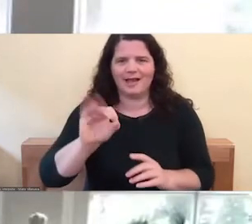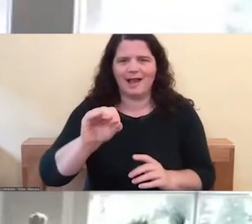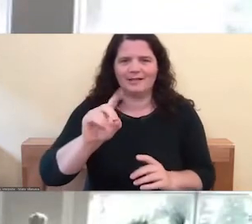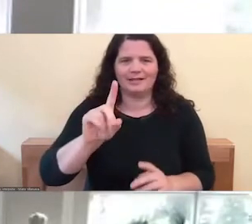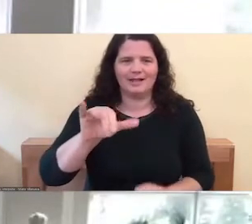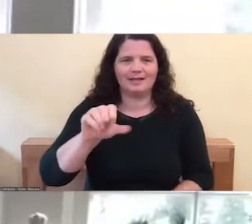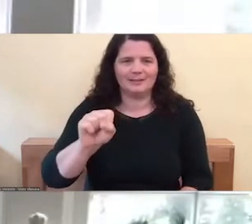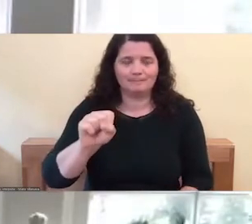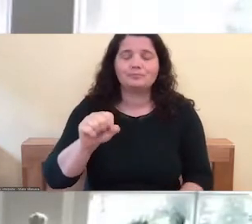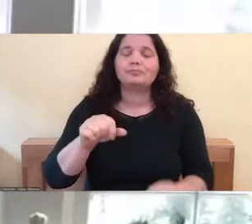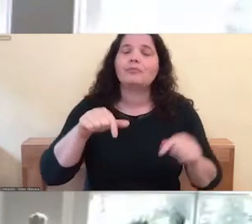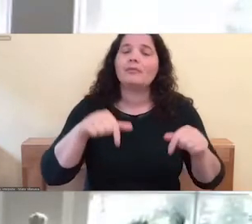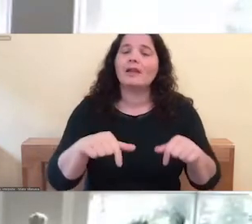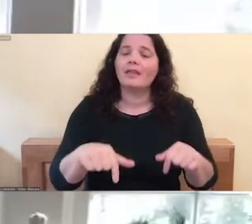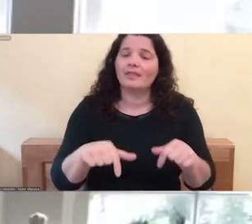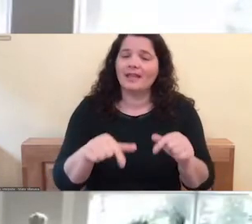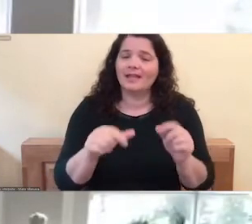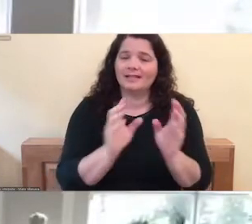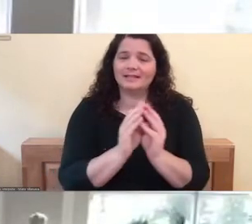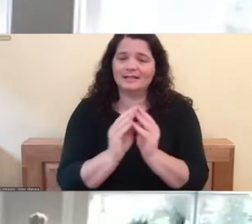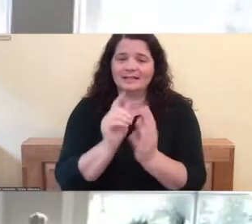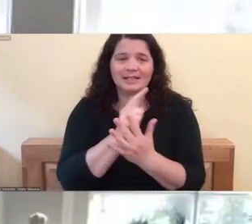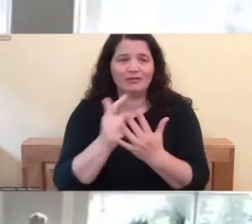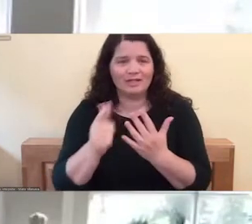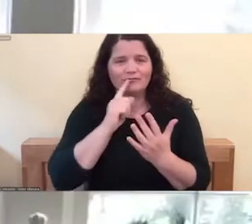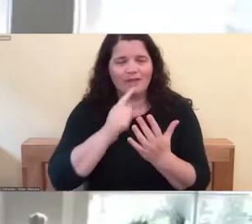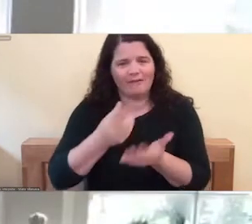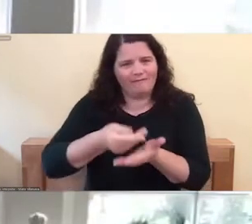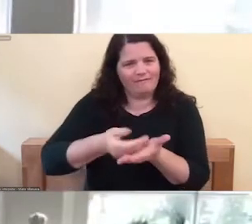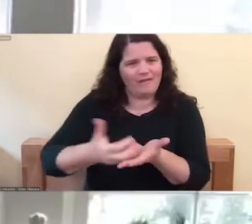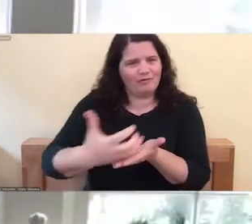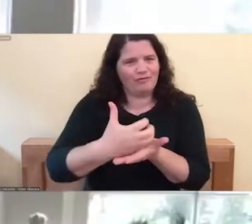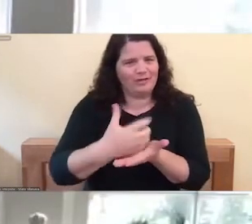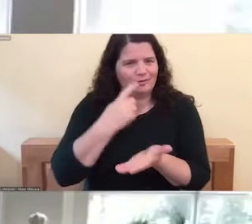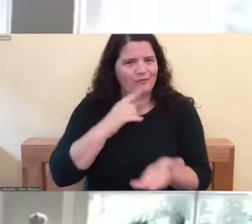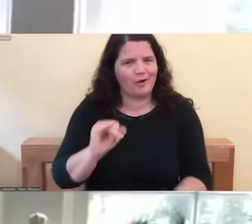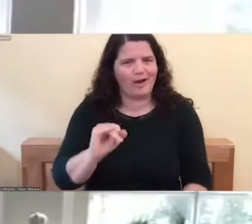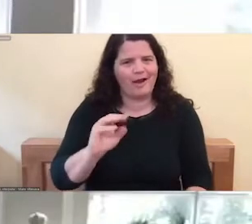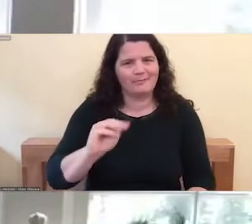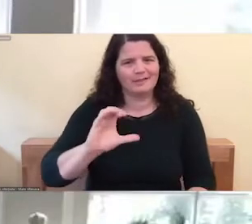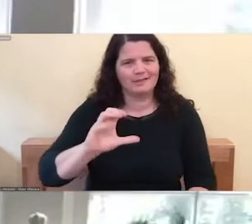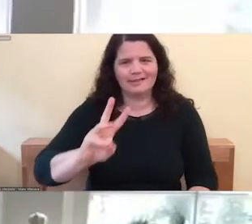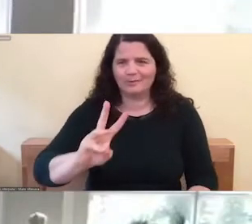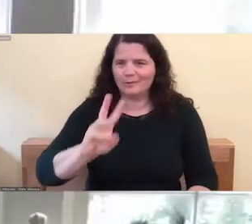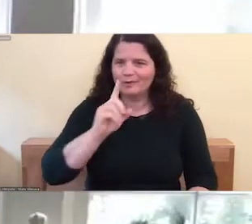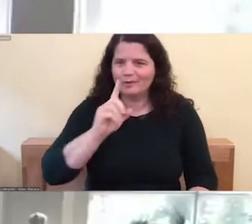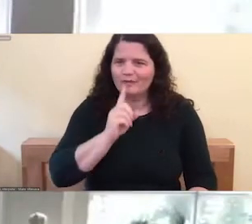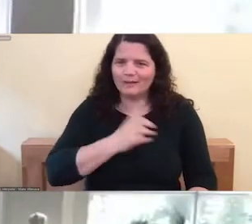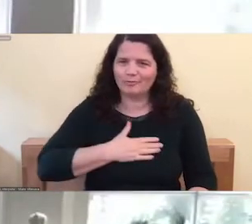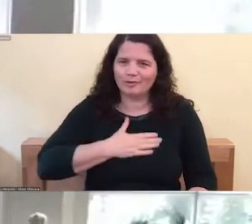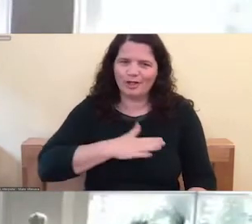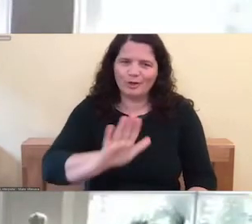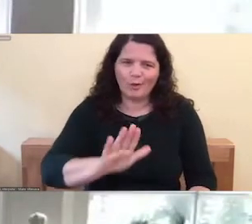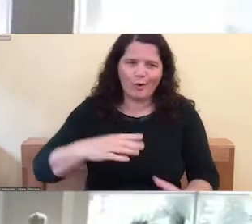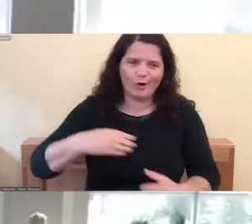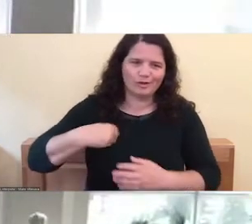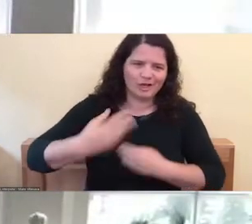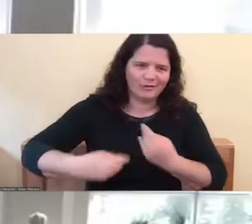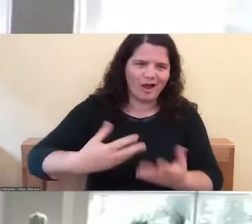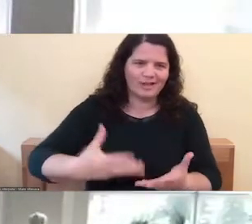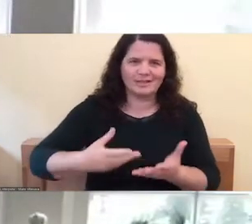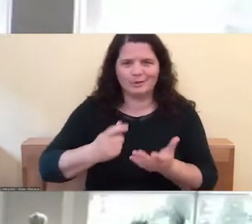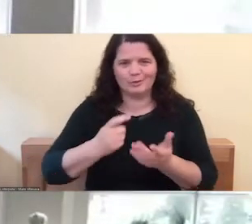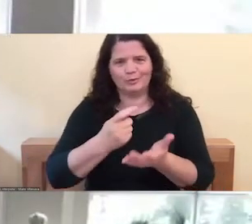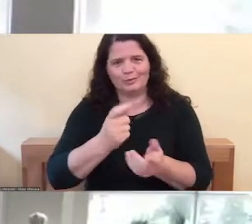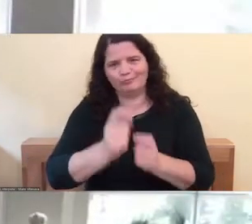we greatly appreciate your generosity and the generosity of our guest teachers. And please join us next